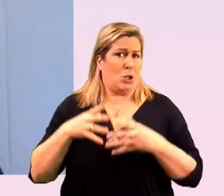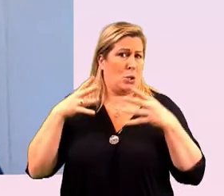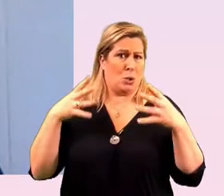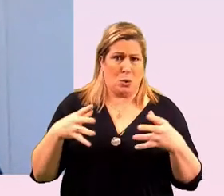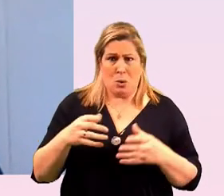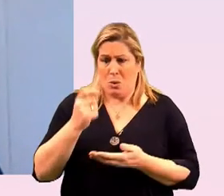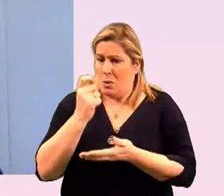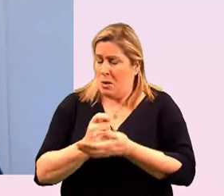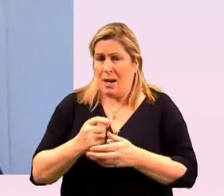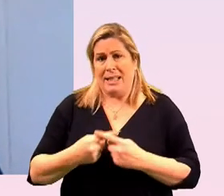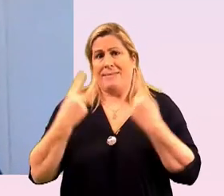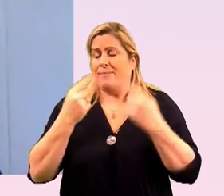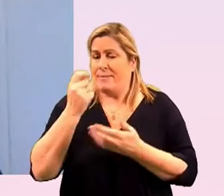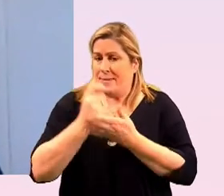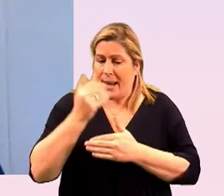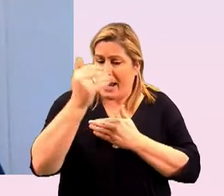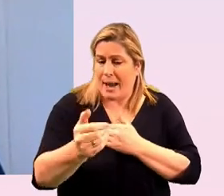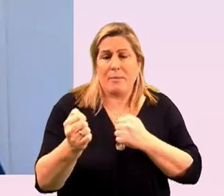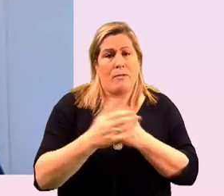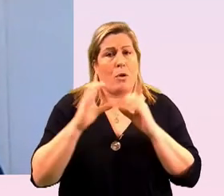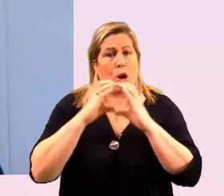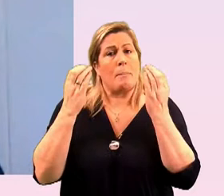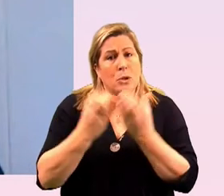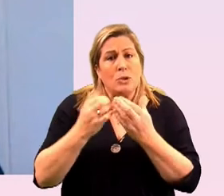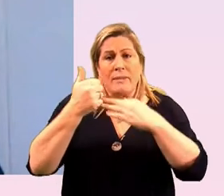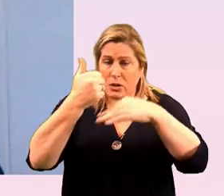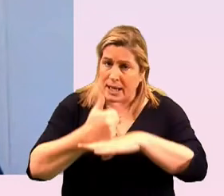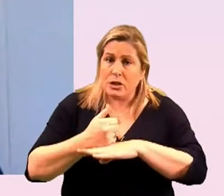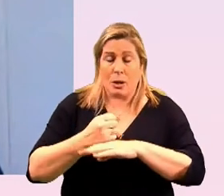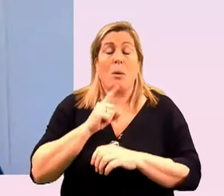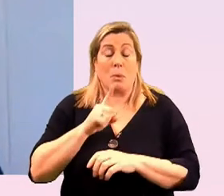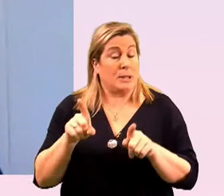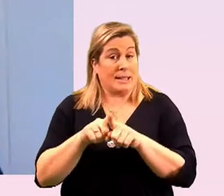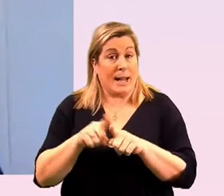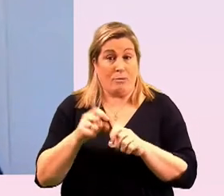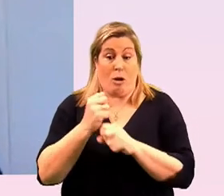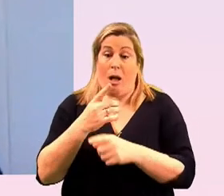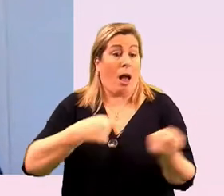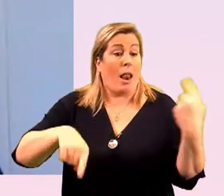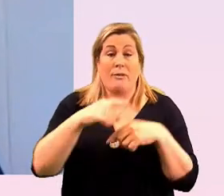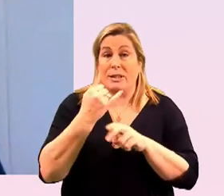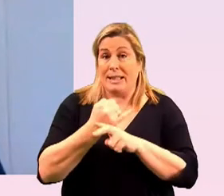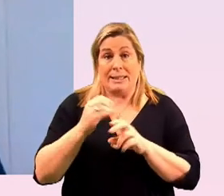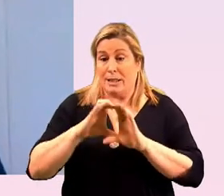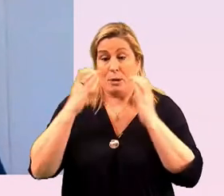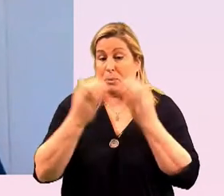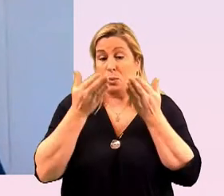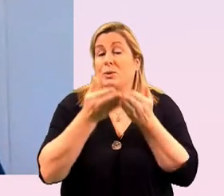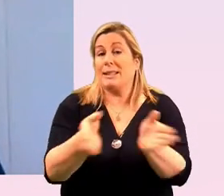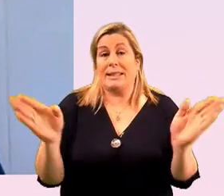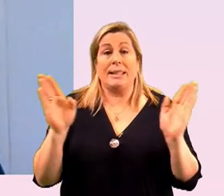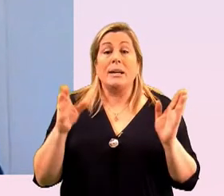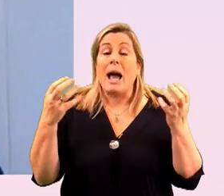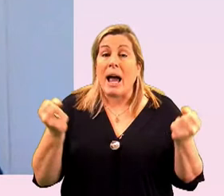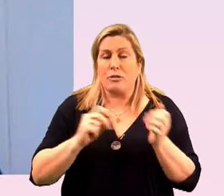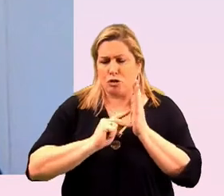time for community foundation but also for all of us in the wider community sector there is a strategic